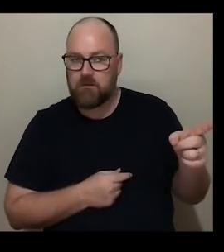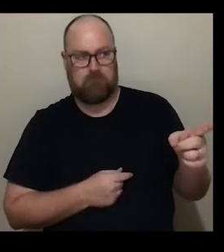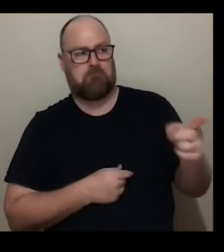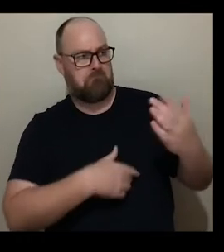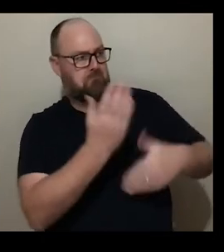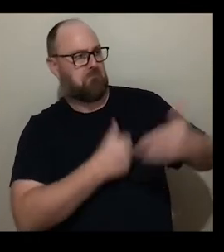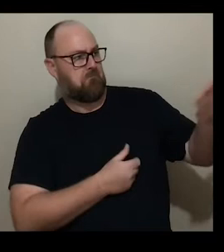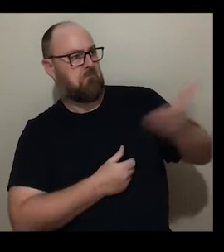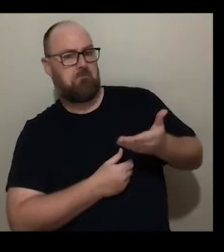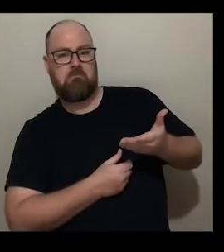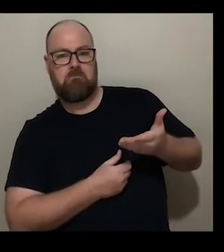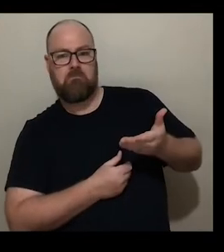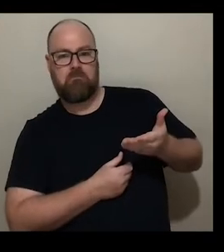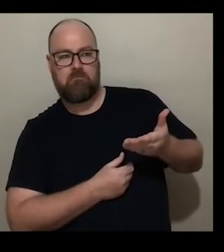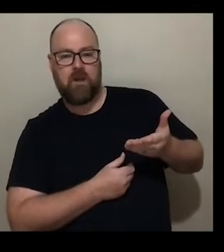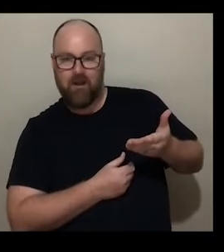said we want to show your work